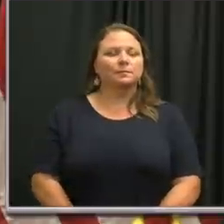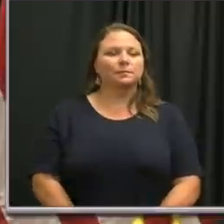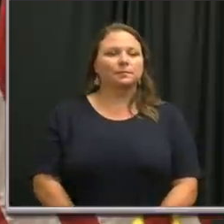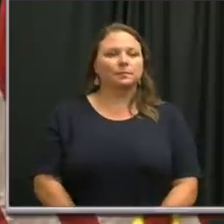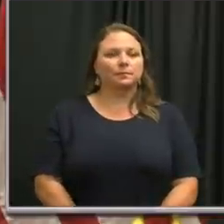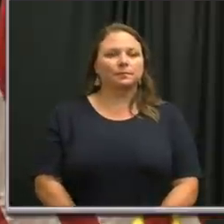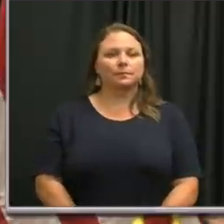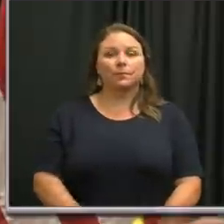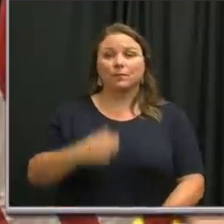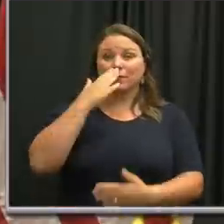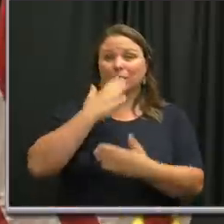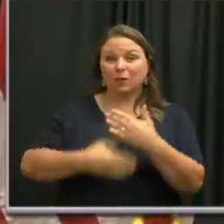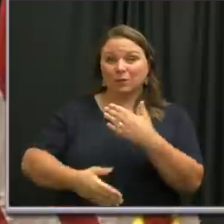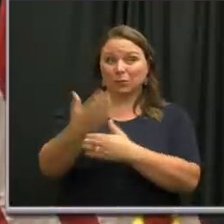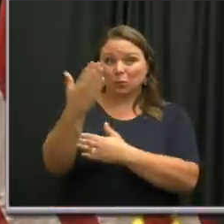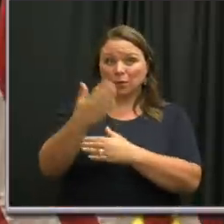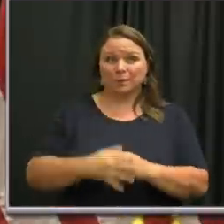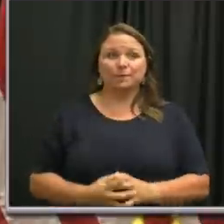Good morning.